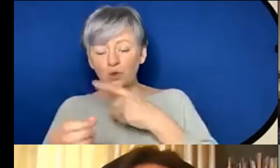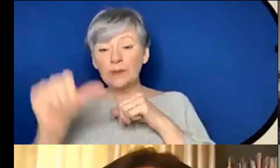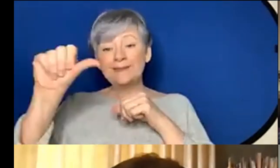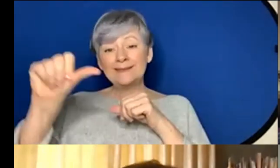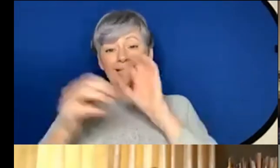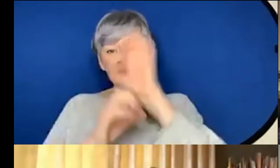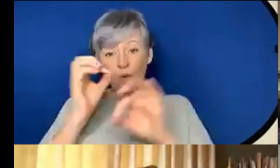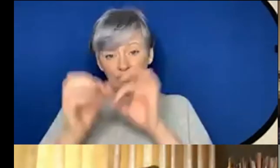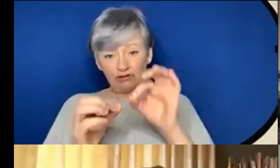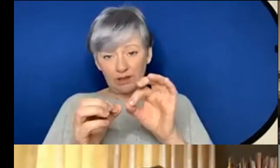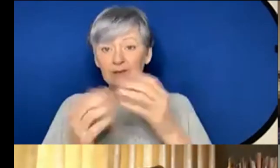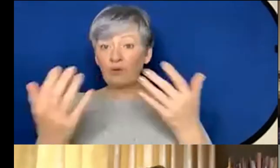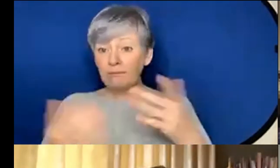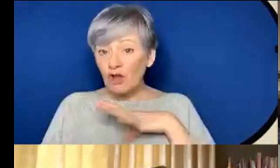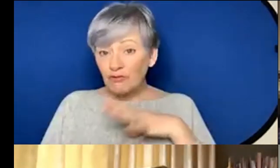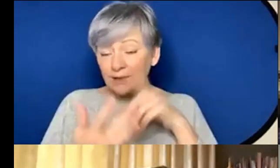here we go are you ready Joe